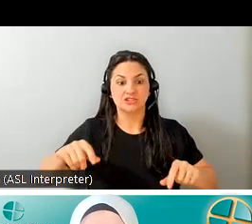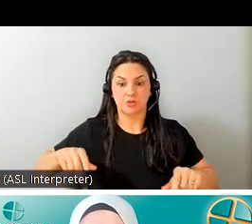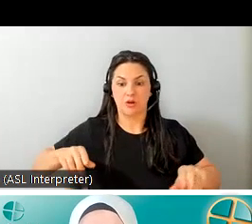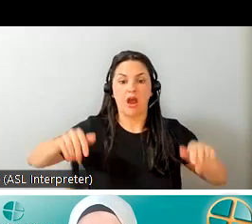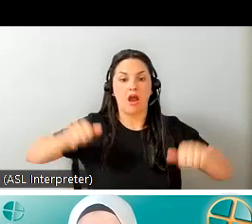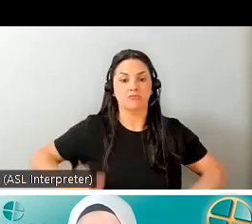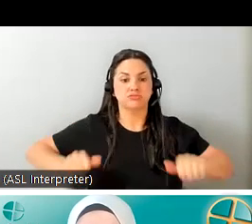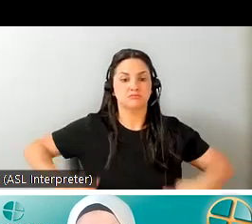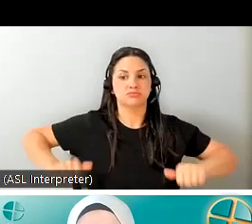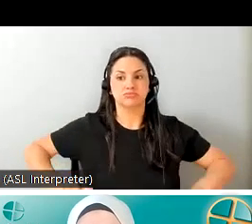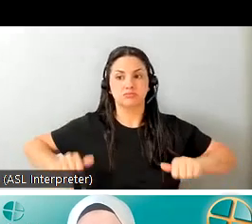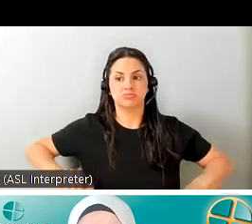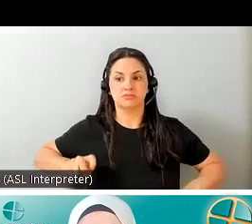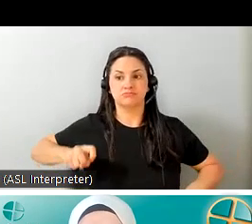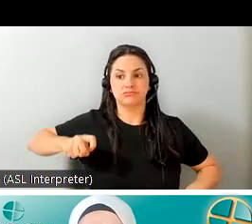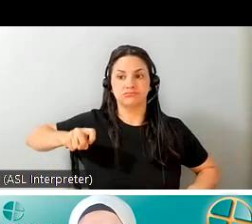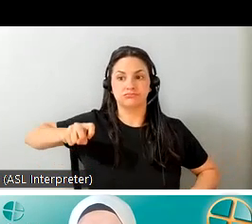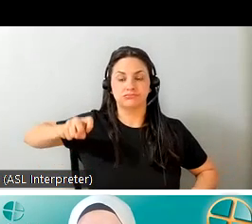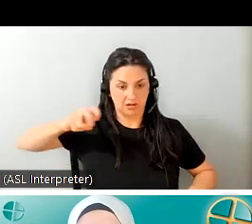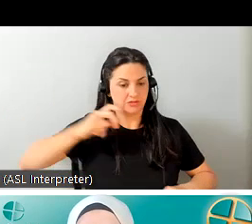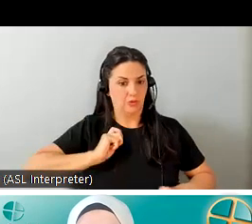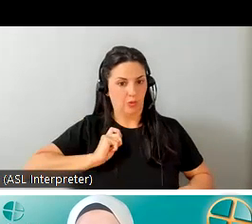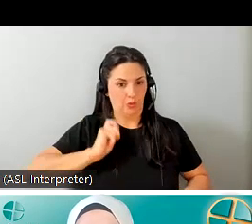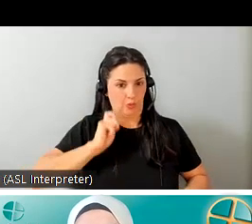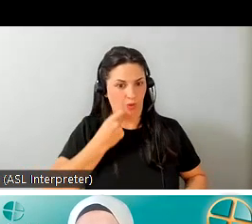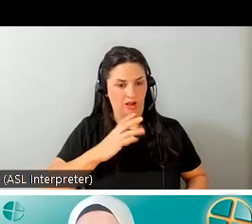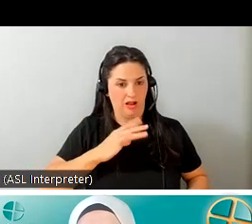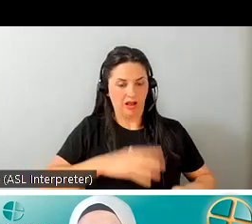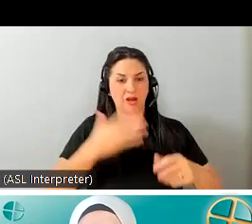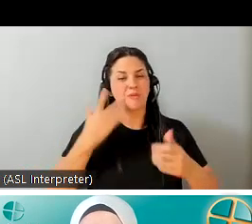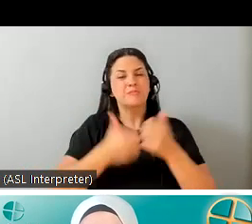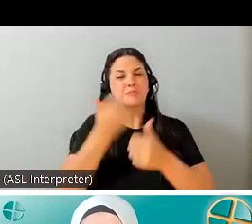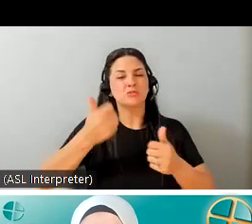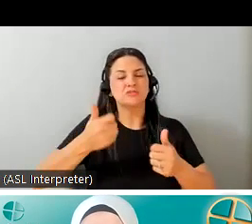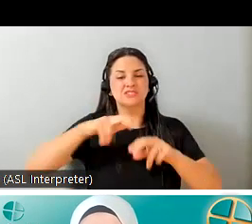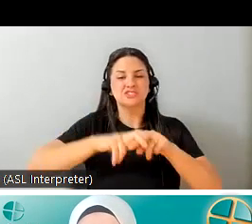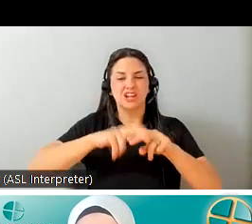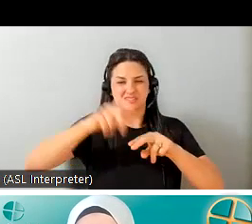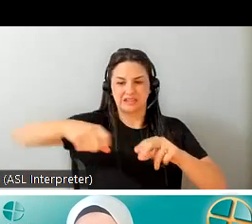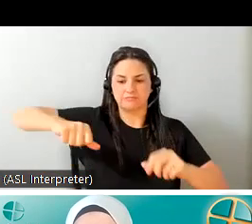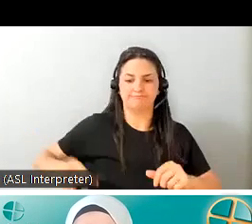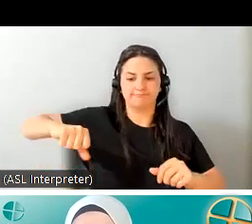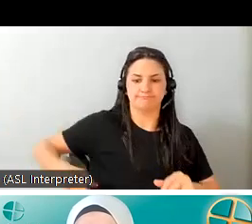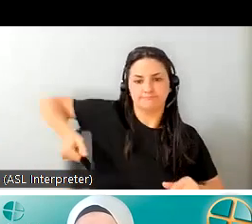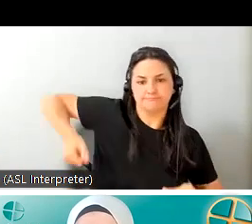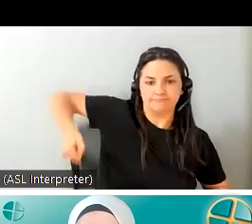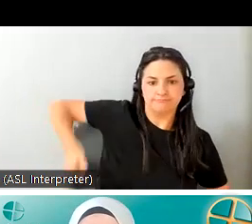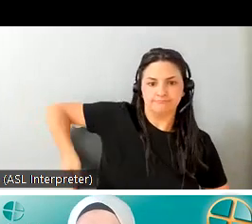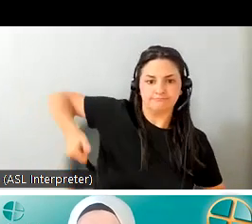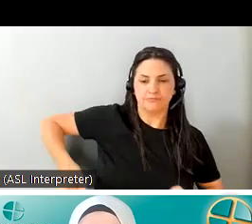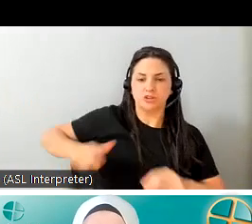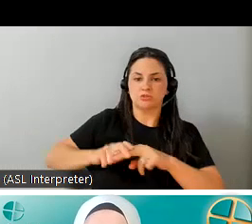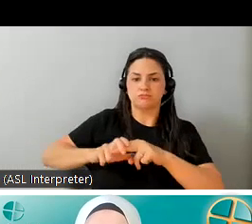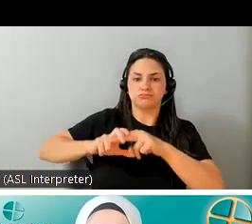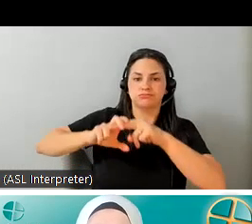height so it's pretty cool because a lot of these chairs that you see in the market you'd need to use your hand to manually adjust the height so nothing like that existed out